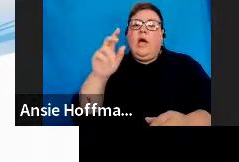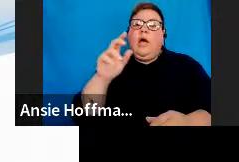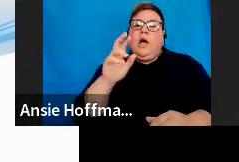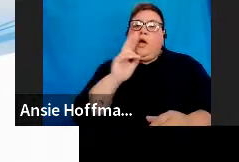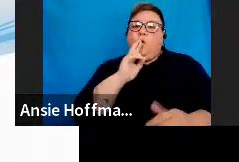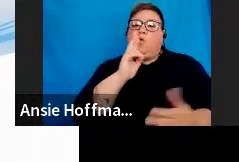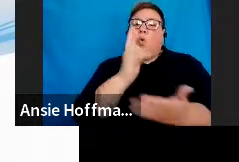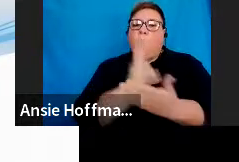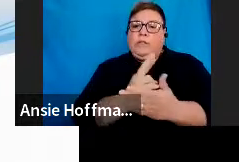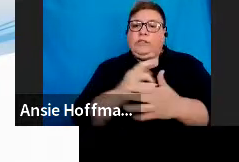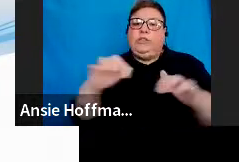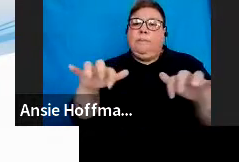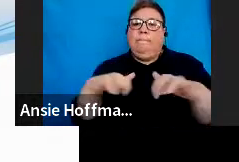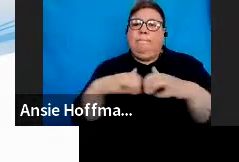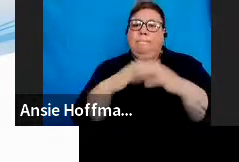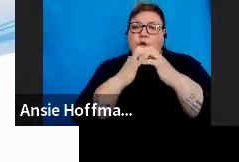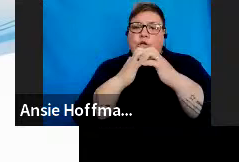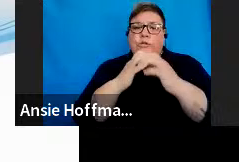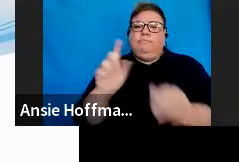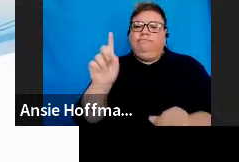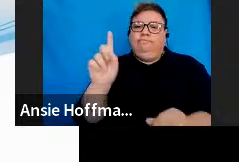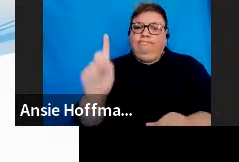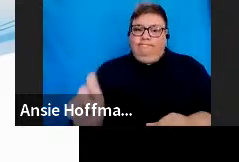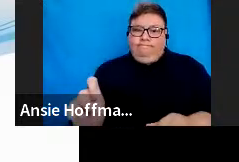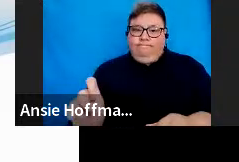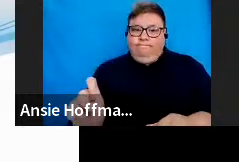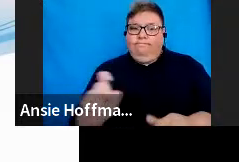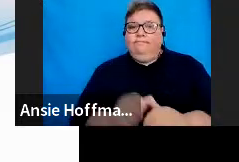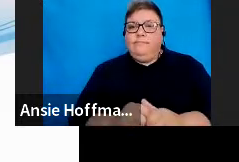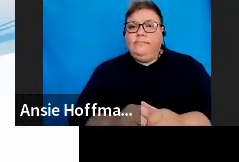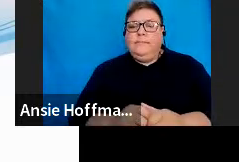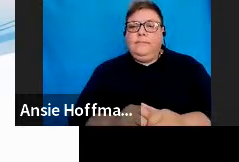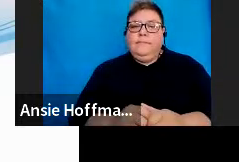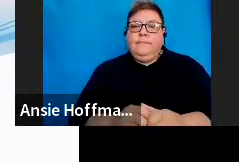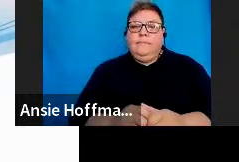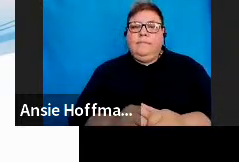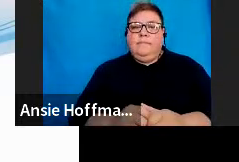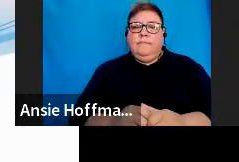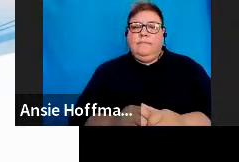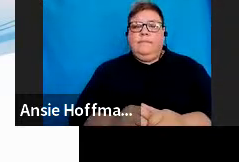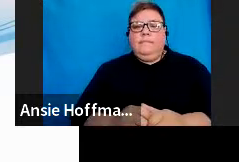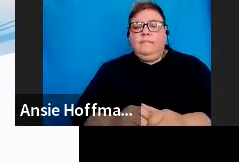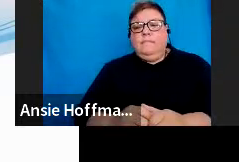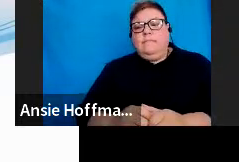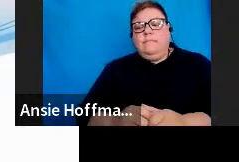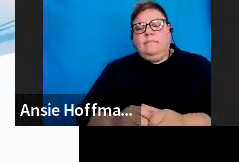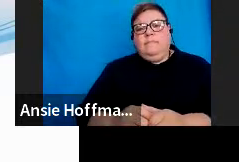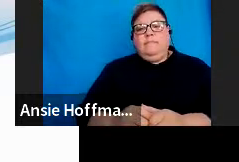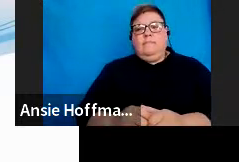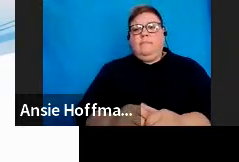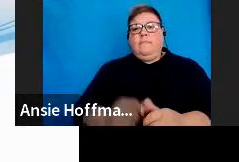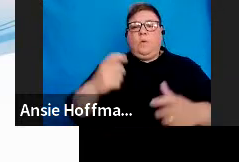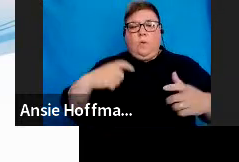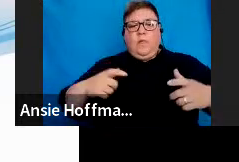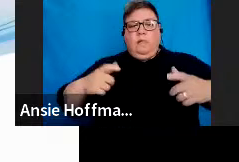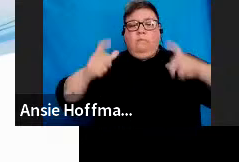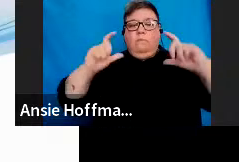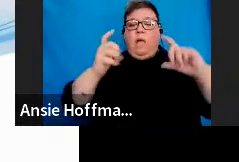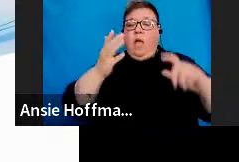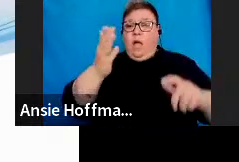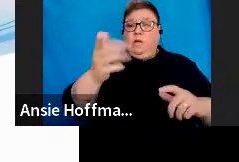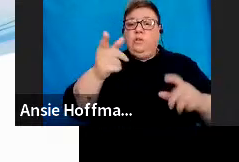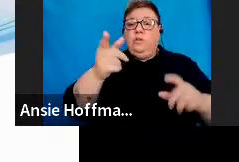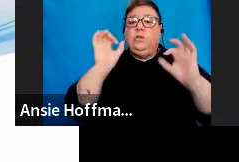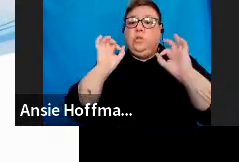button. We will, there will be a pop-up asking you, are you sure you want to send this merge